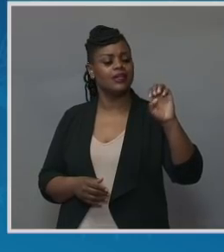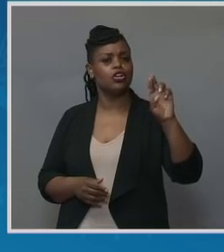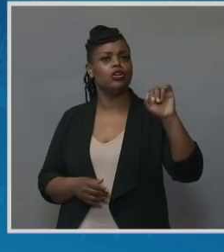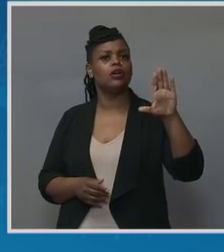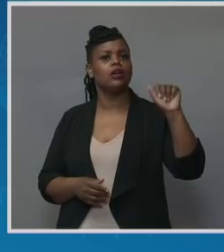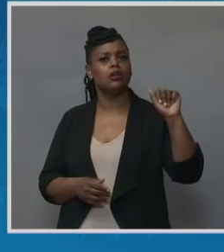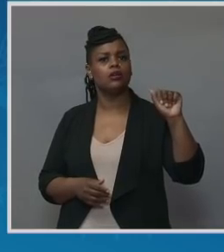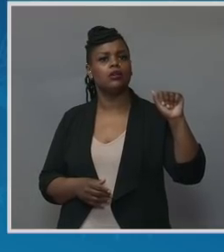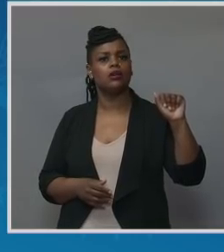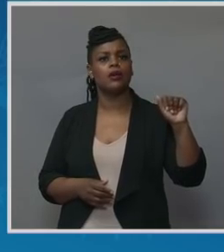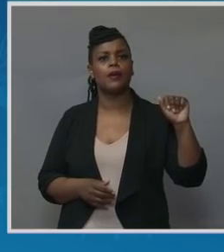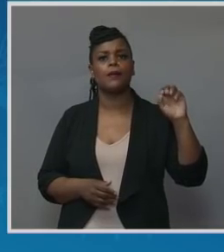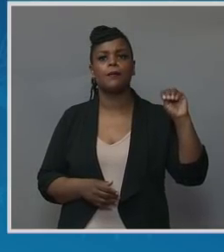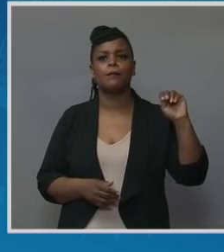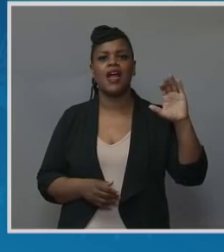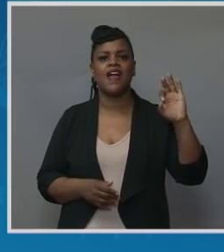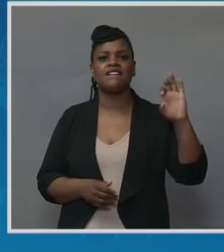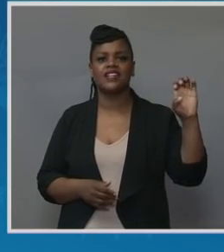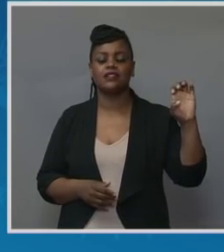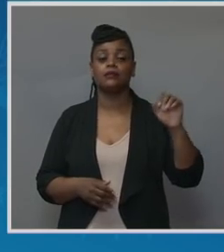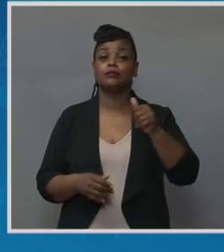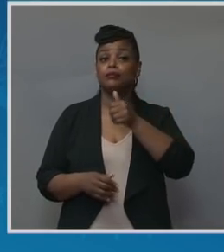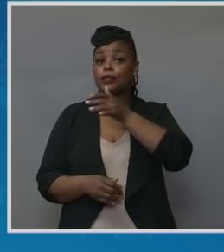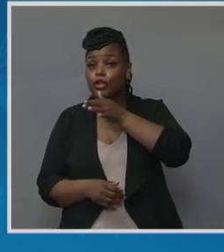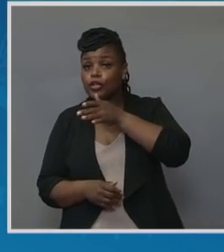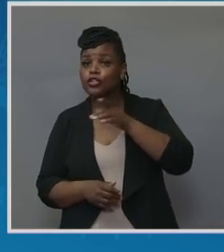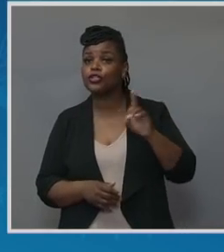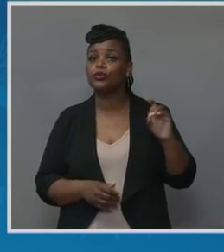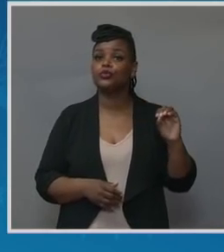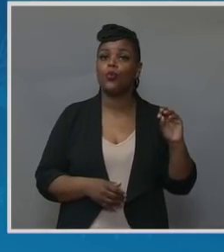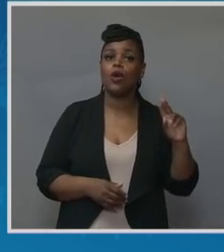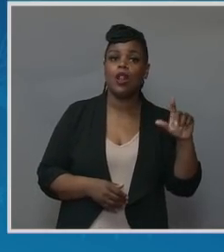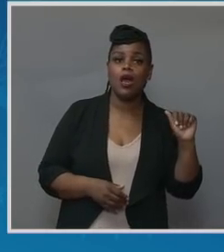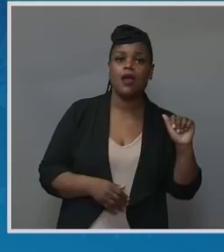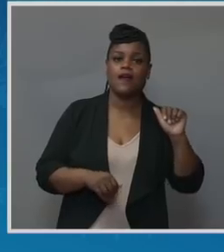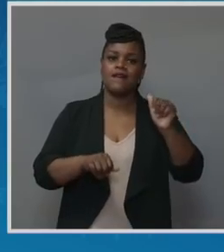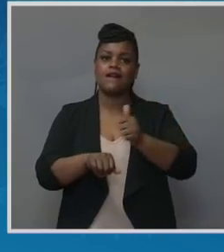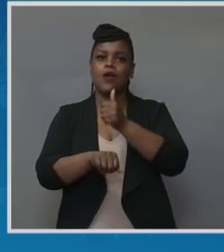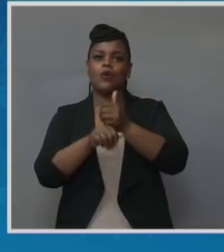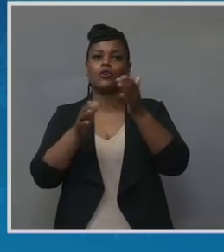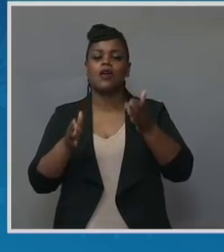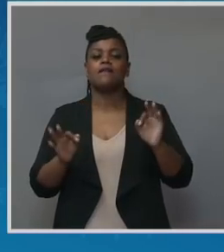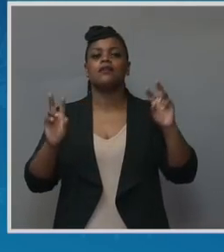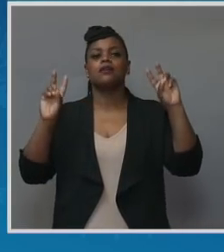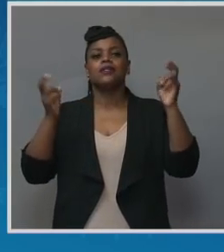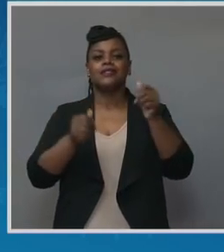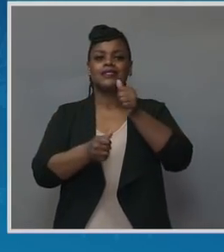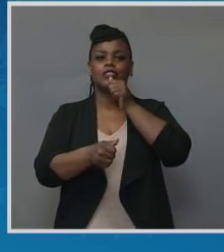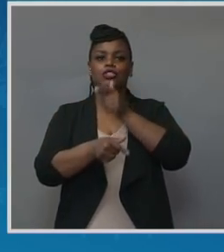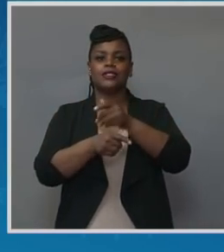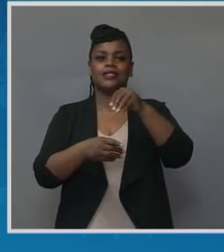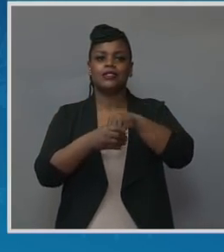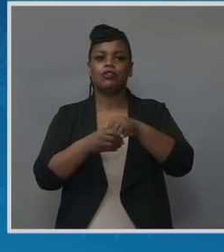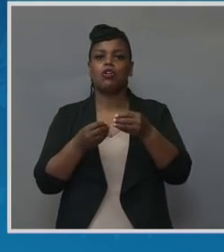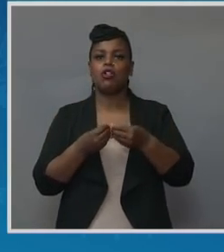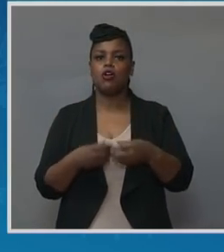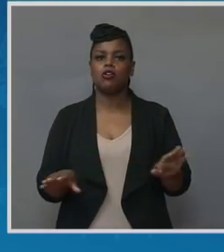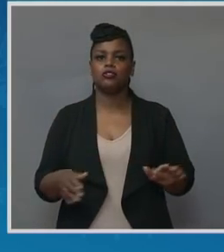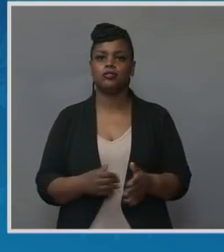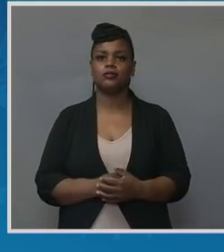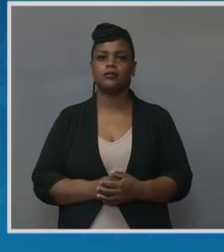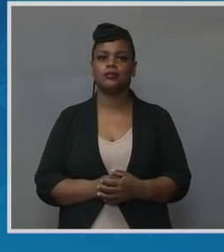doula and mother and the founder and CEO of Sisters in Loss, which is a podcast series for mothers